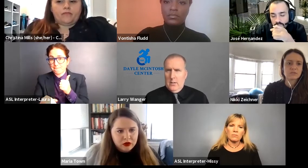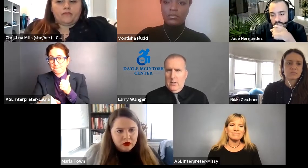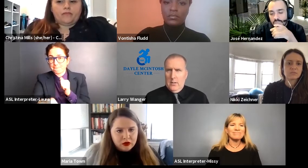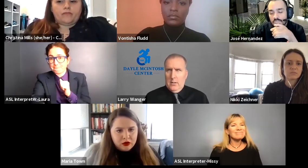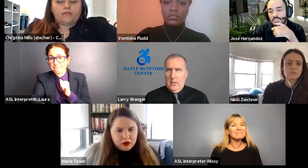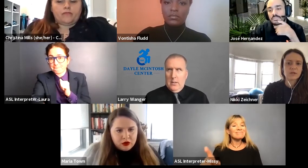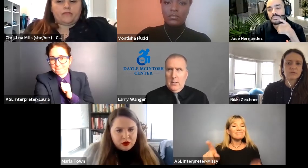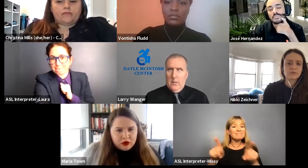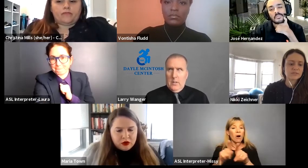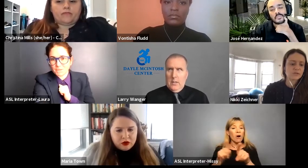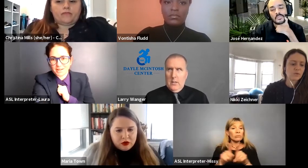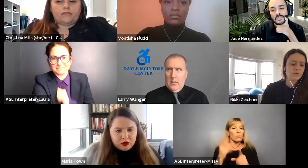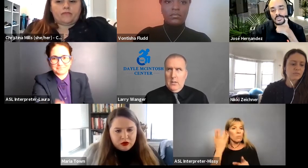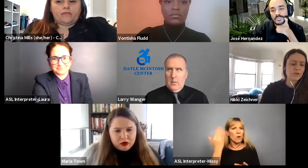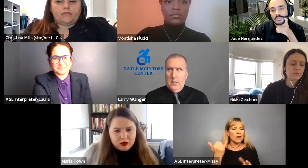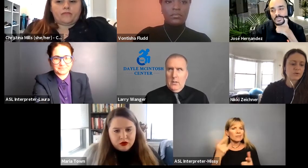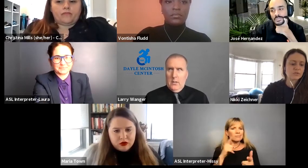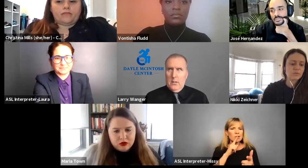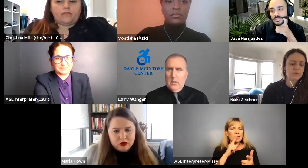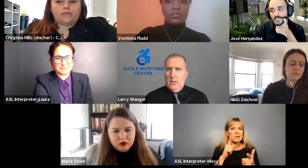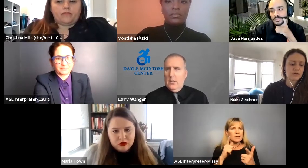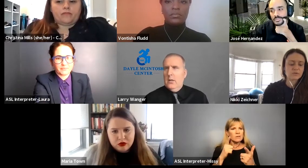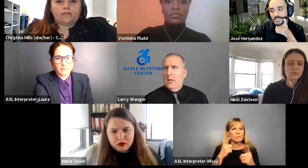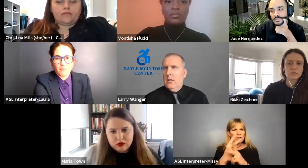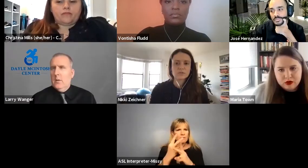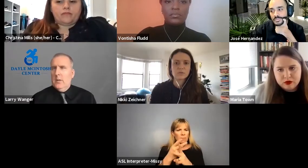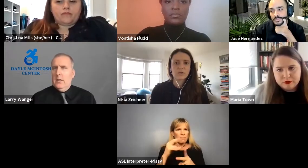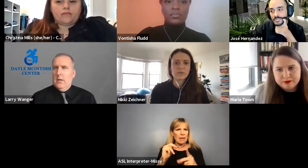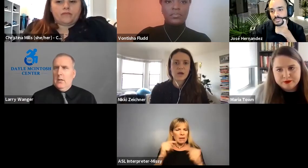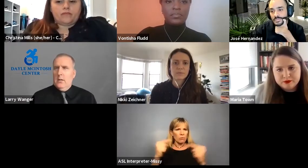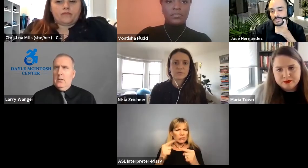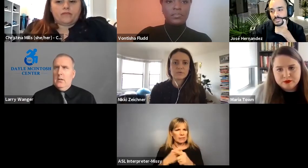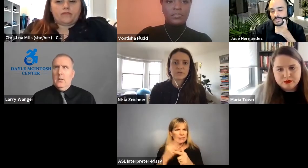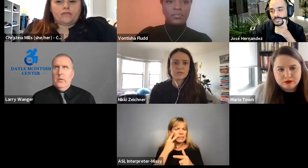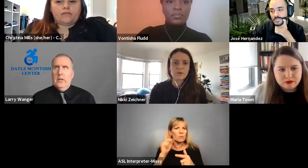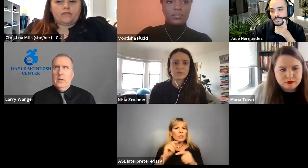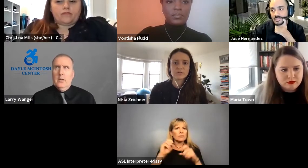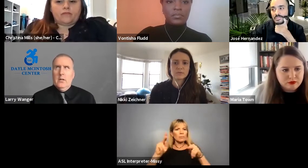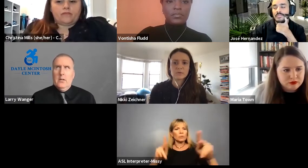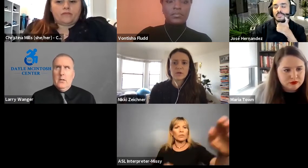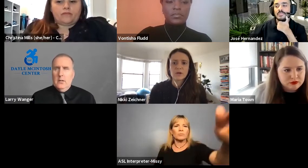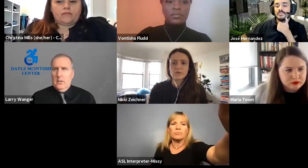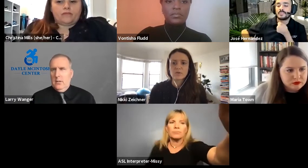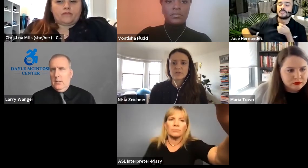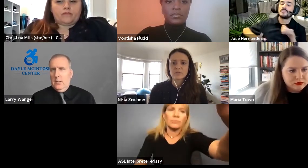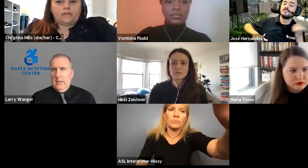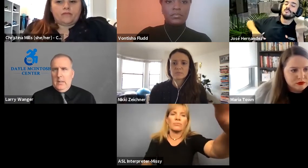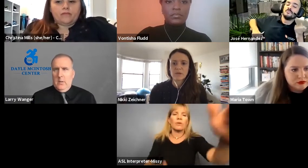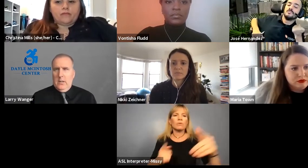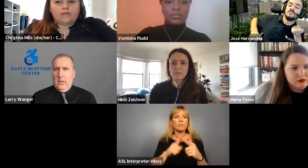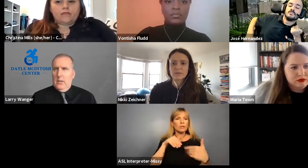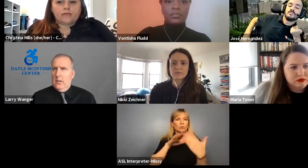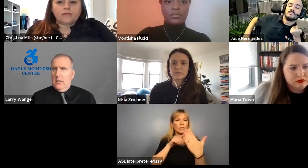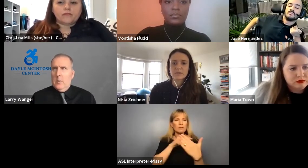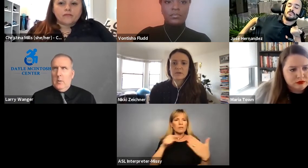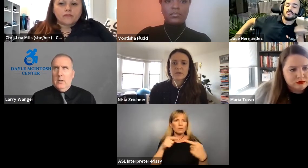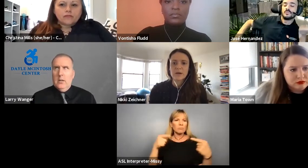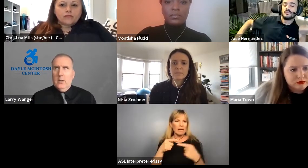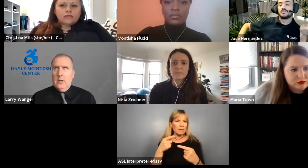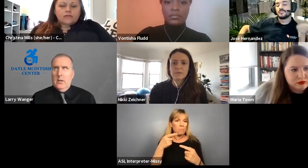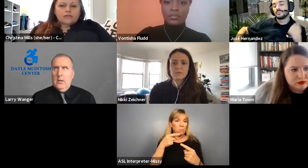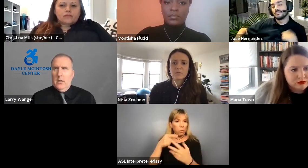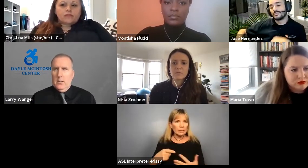this to, to not only see where the pain points are, but then also to see where the opportunities are to address those pain points.